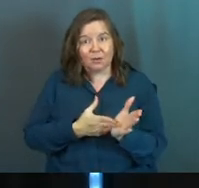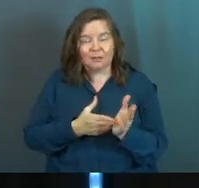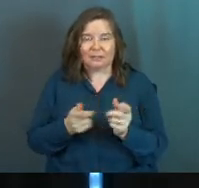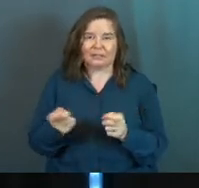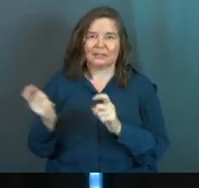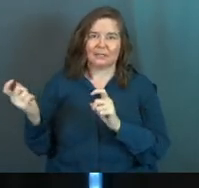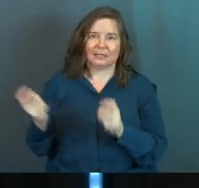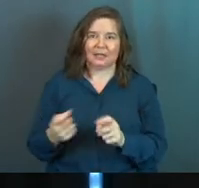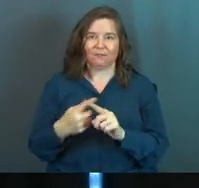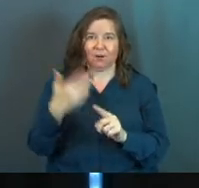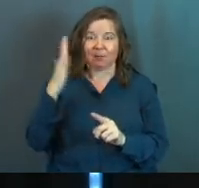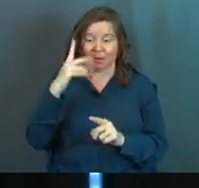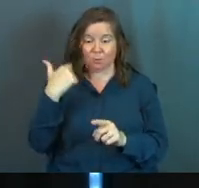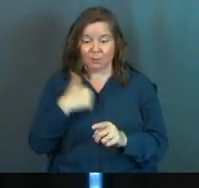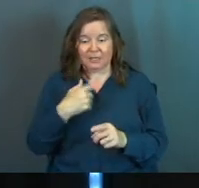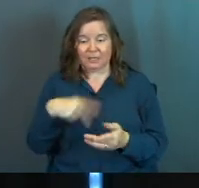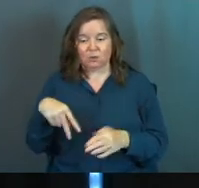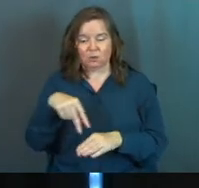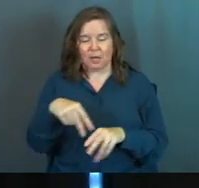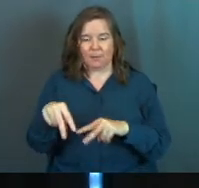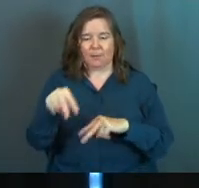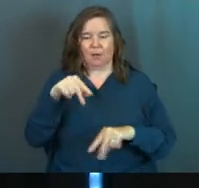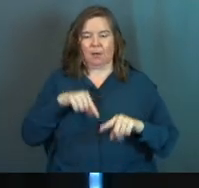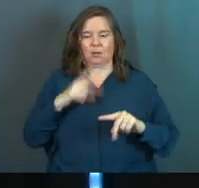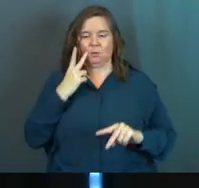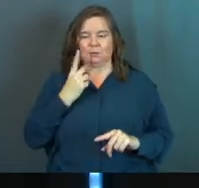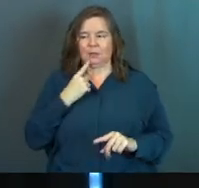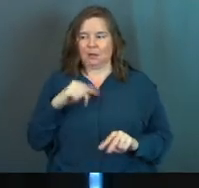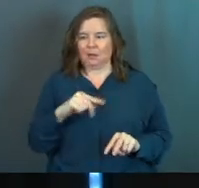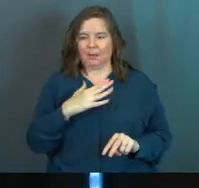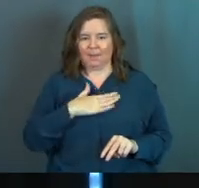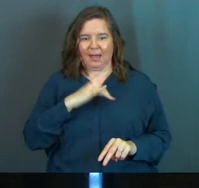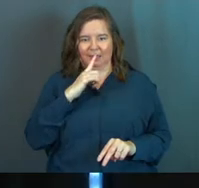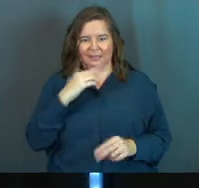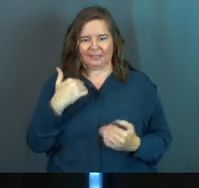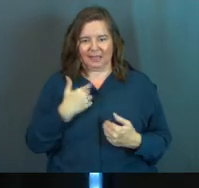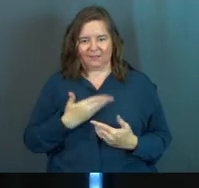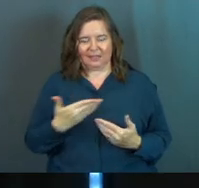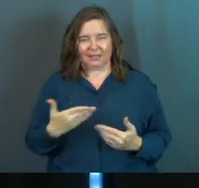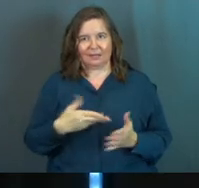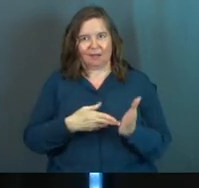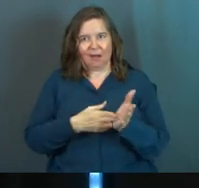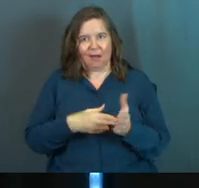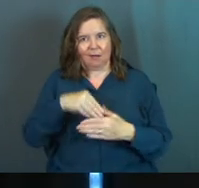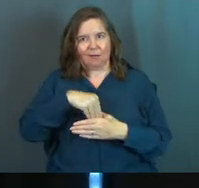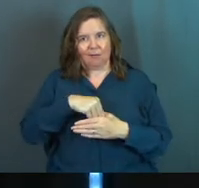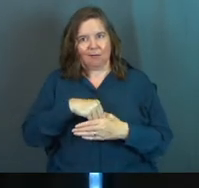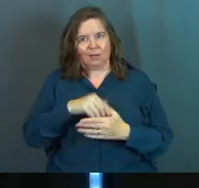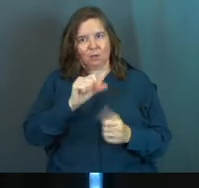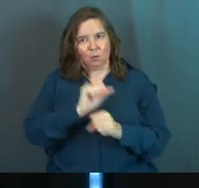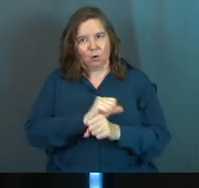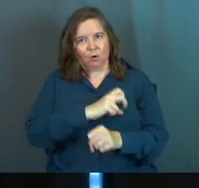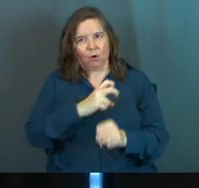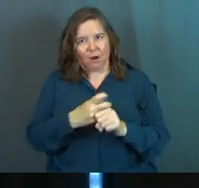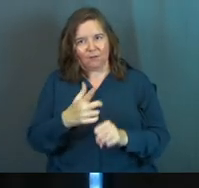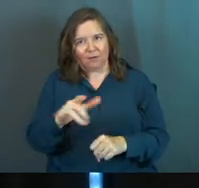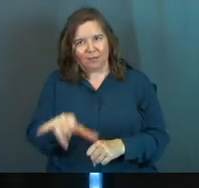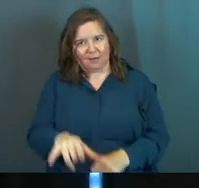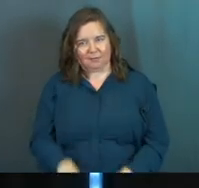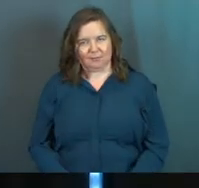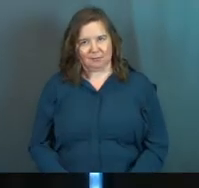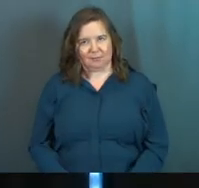is a gift from God. Because we get to stand back, and we get to say, my kids have these things because we worked hard for them.